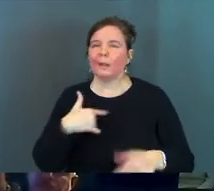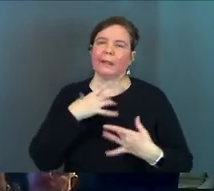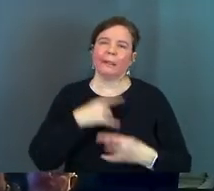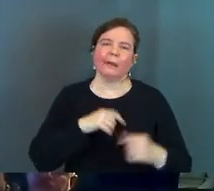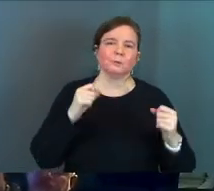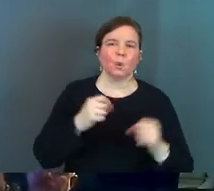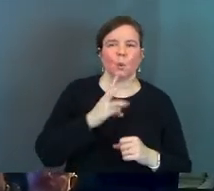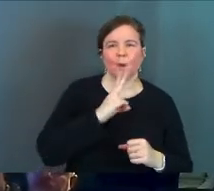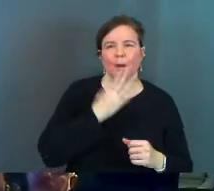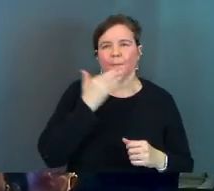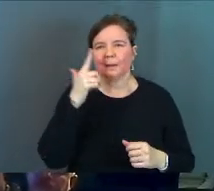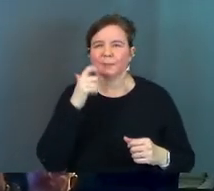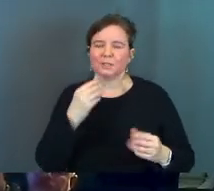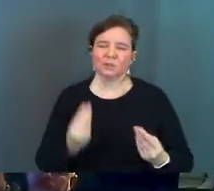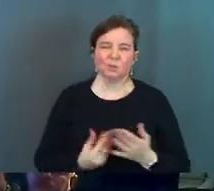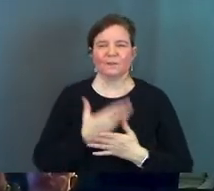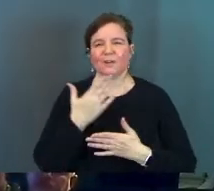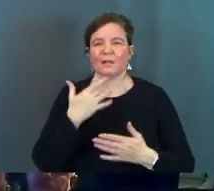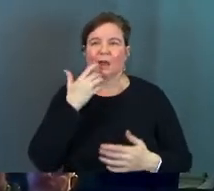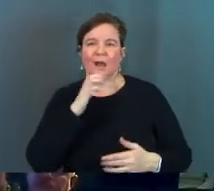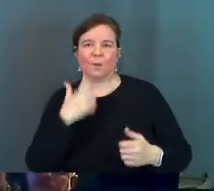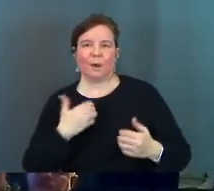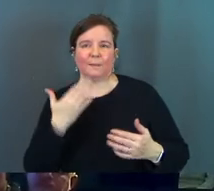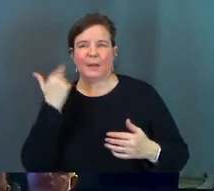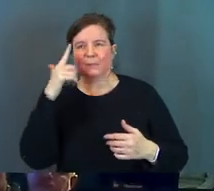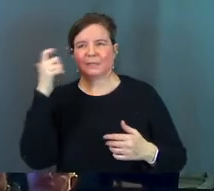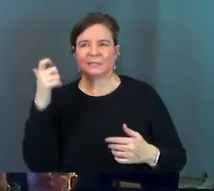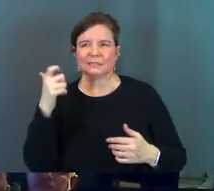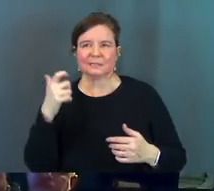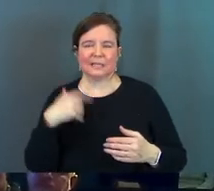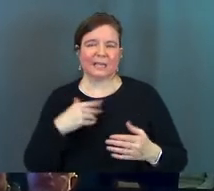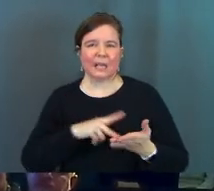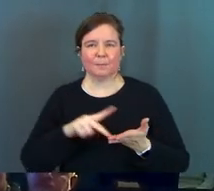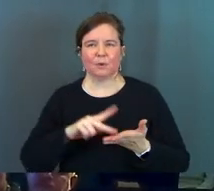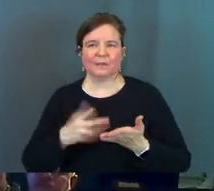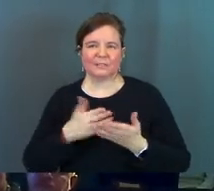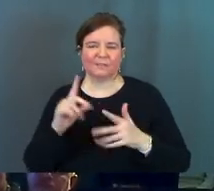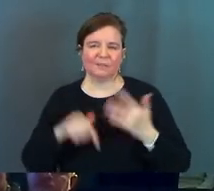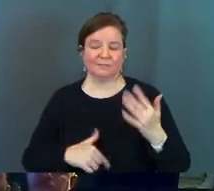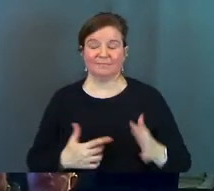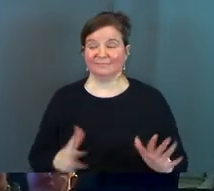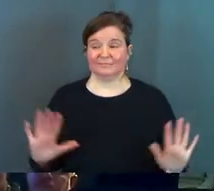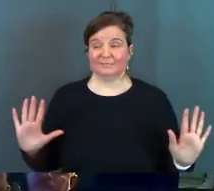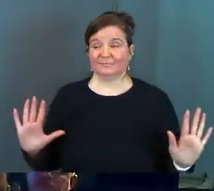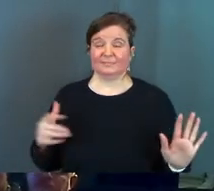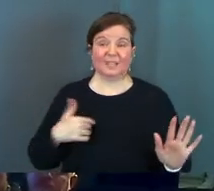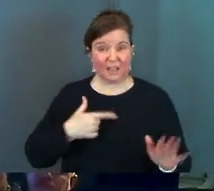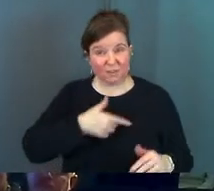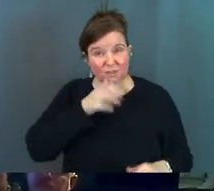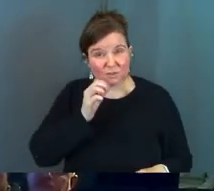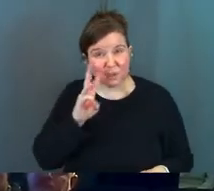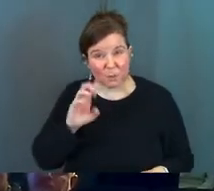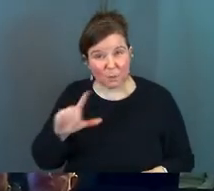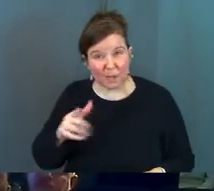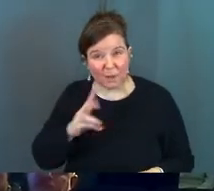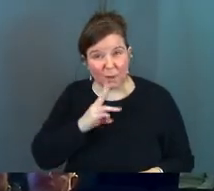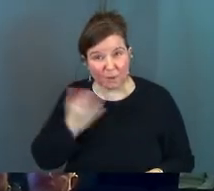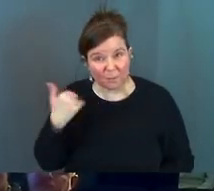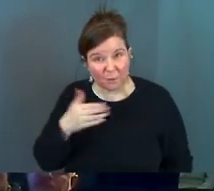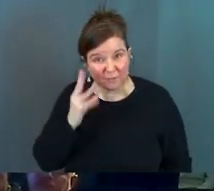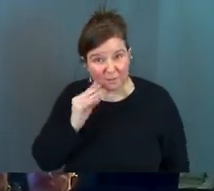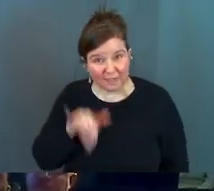he likes cold water better because it's refreshing and hot water is better because you know it can purify stuff I just you ever drink well water before